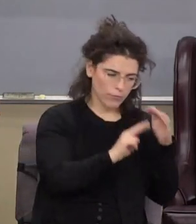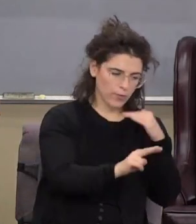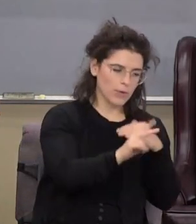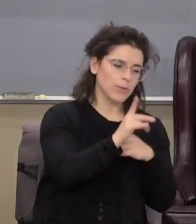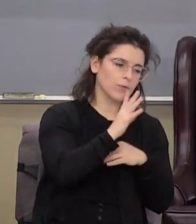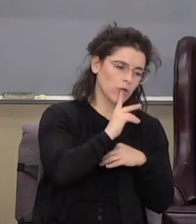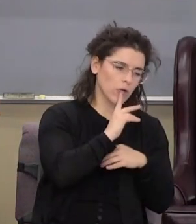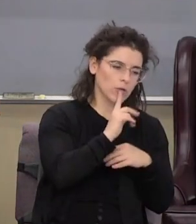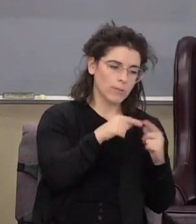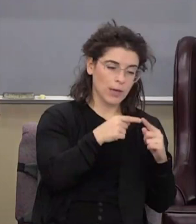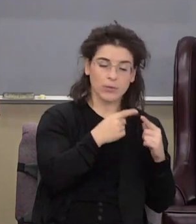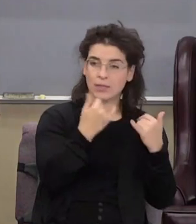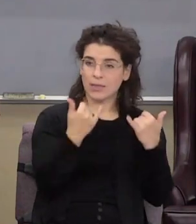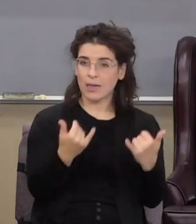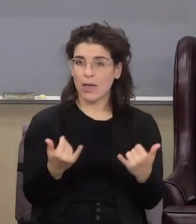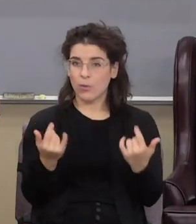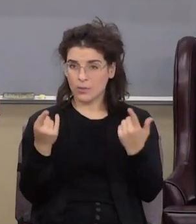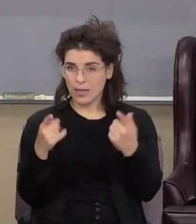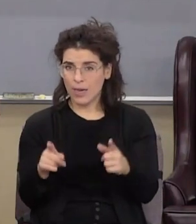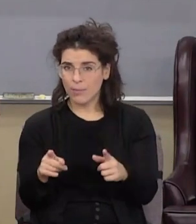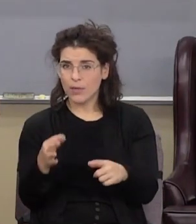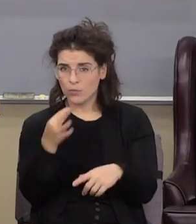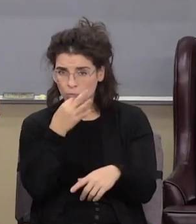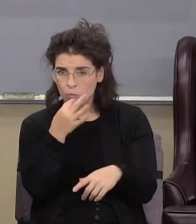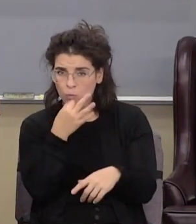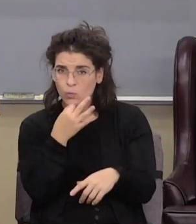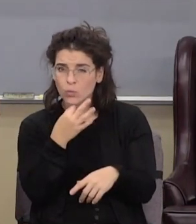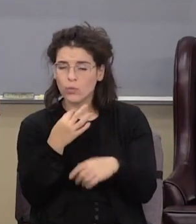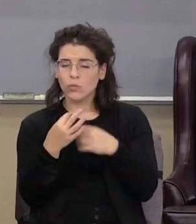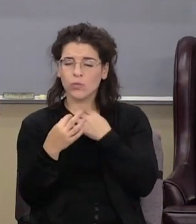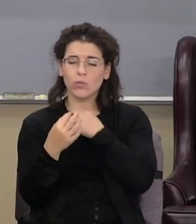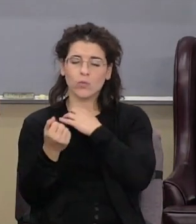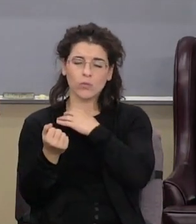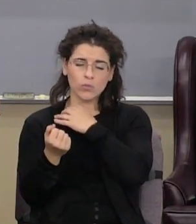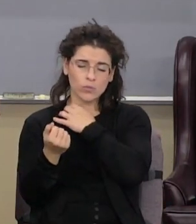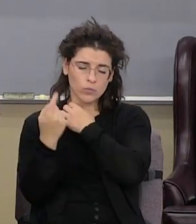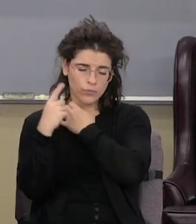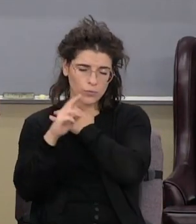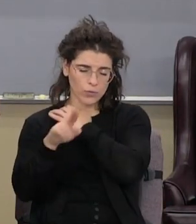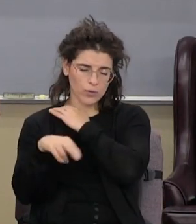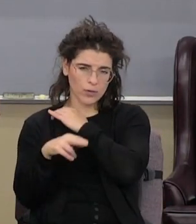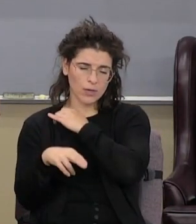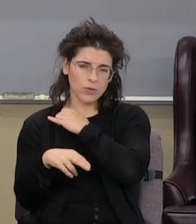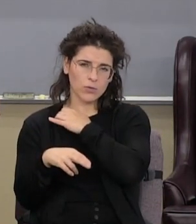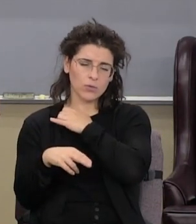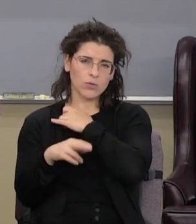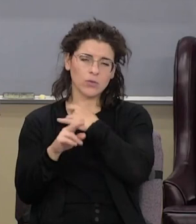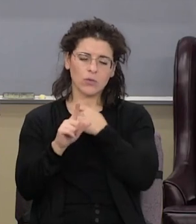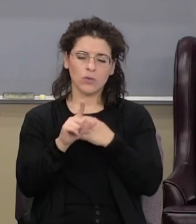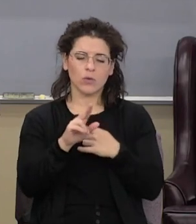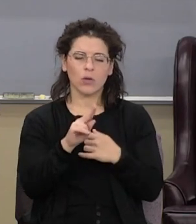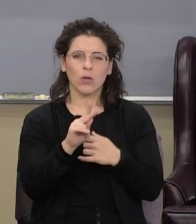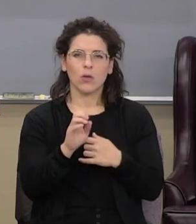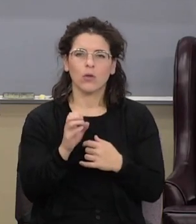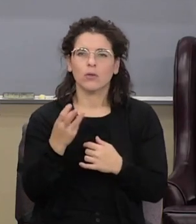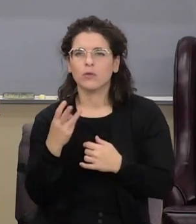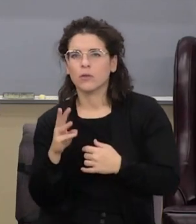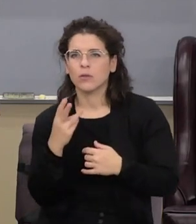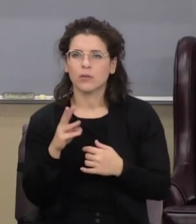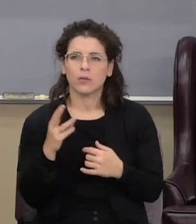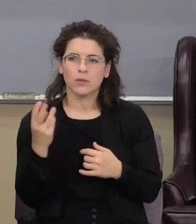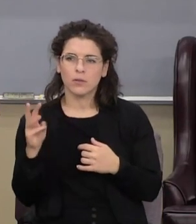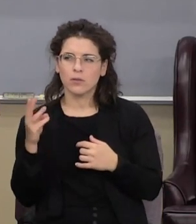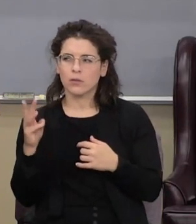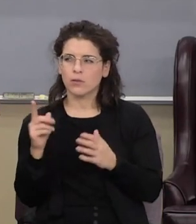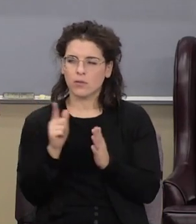and talked about to actually within the grasp of the nation. Luke 16 16 the law and the prophets